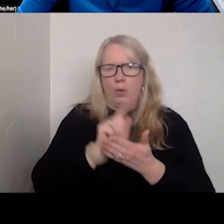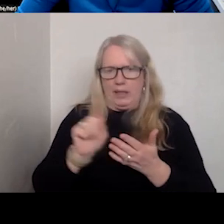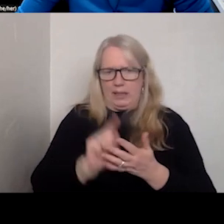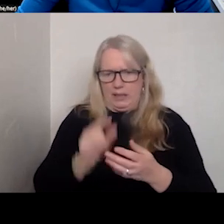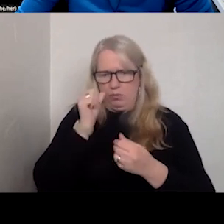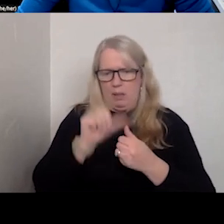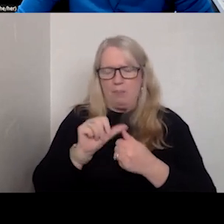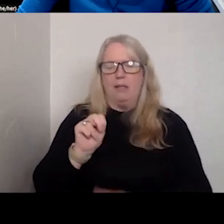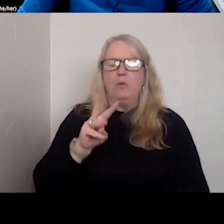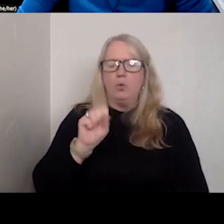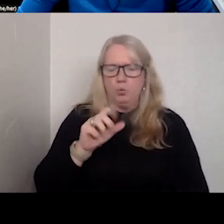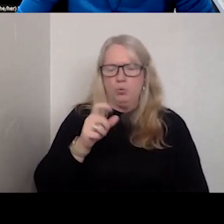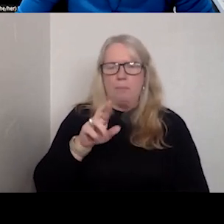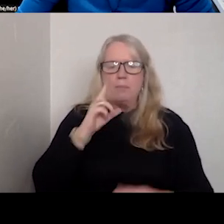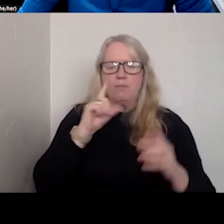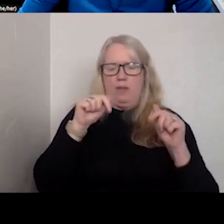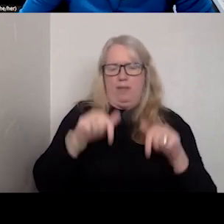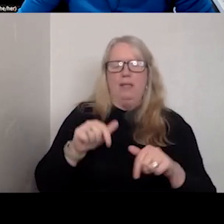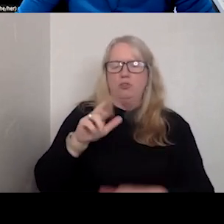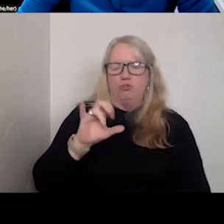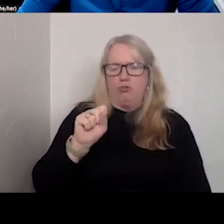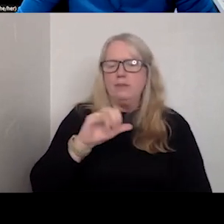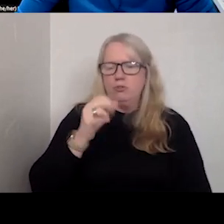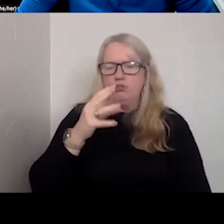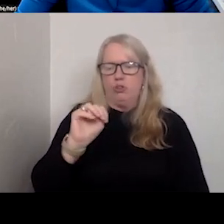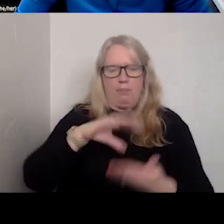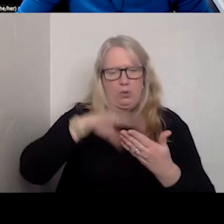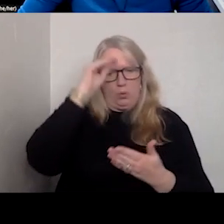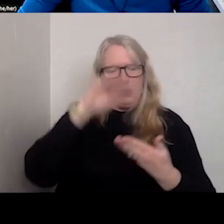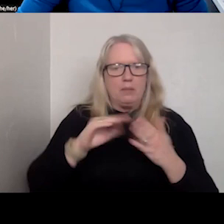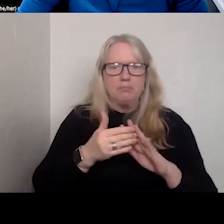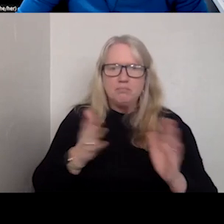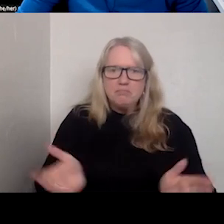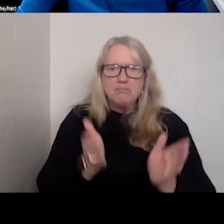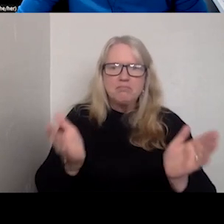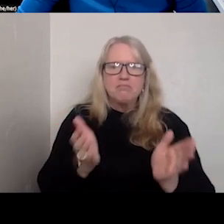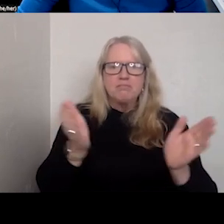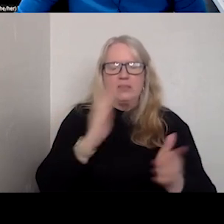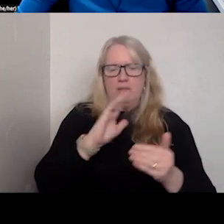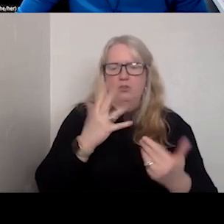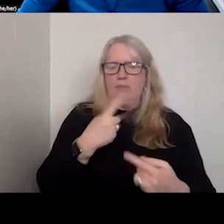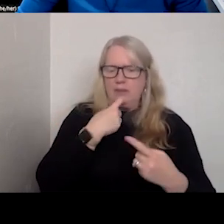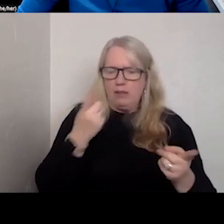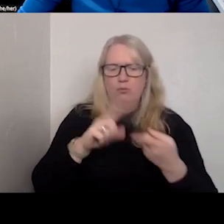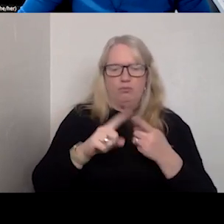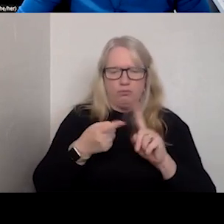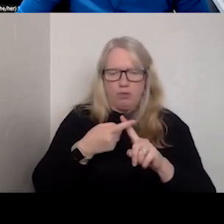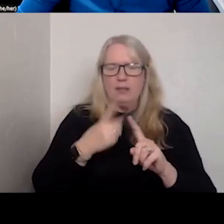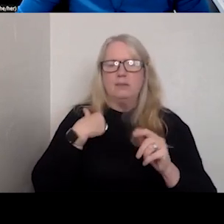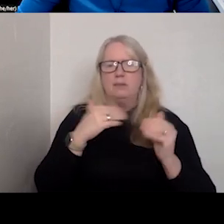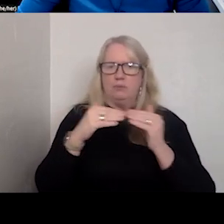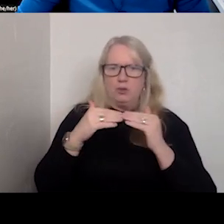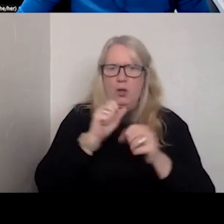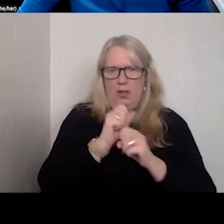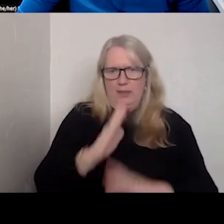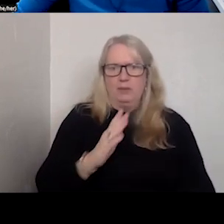newsletter for this crisis jam learning community. So encourage you all to do that and tell your friends, tell your colleagues to do so as well.